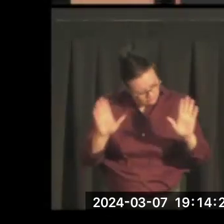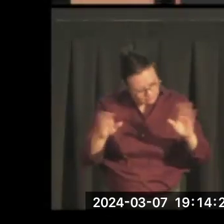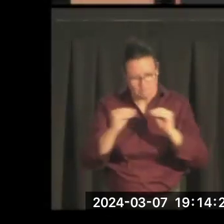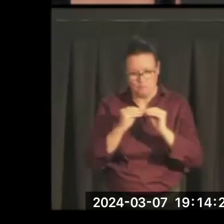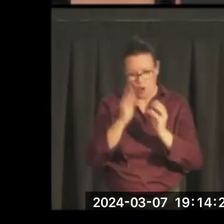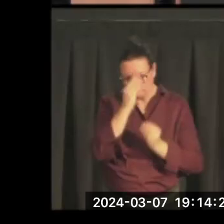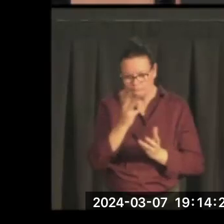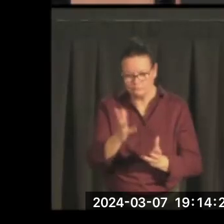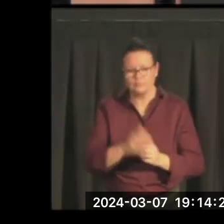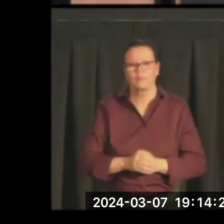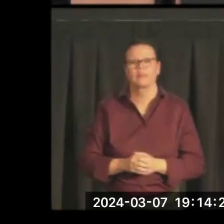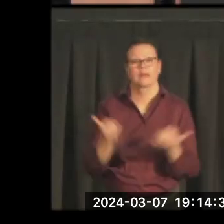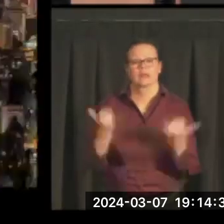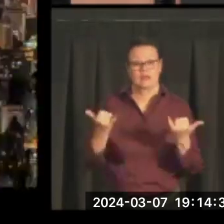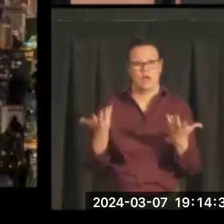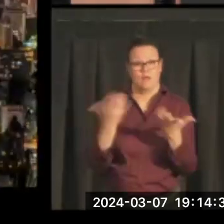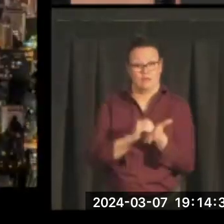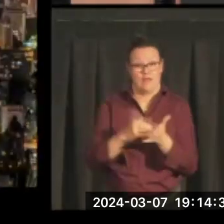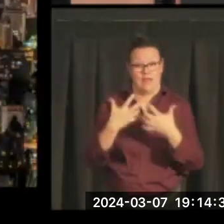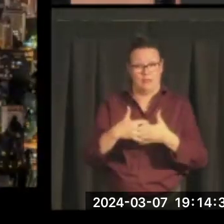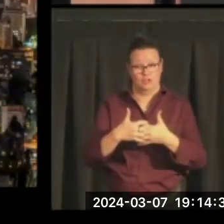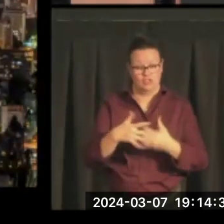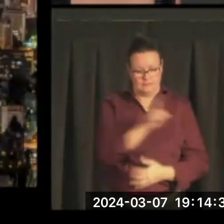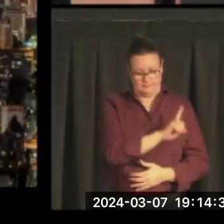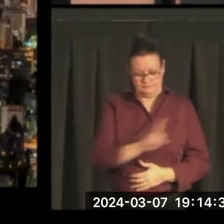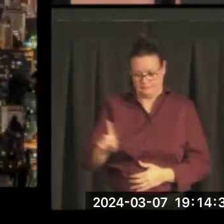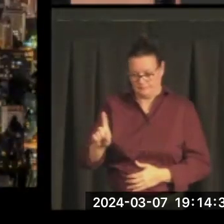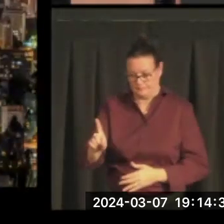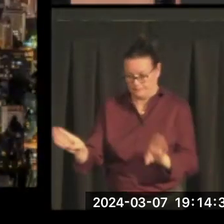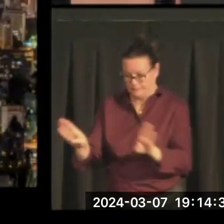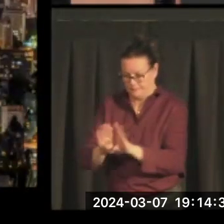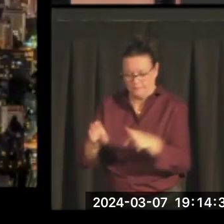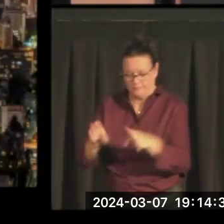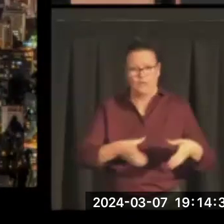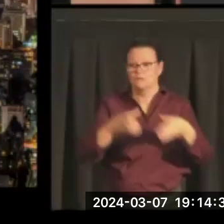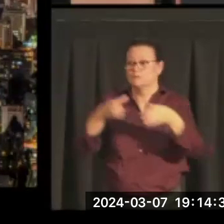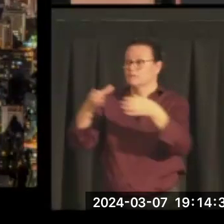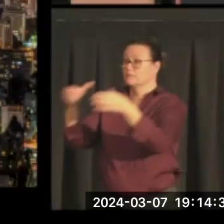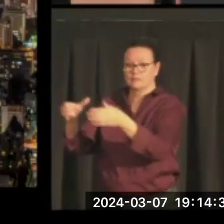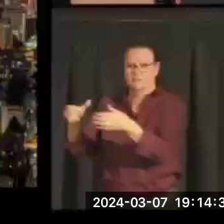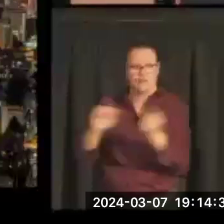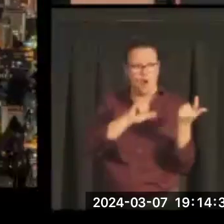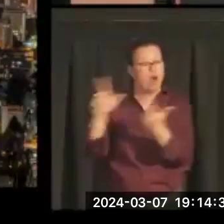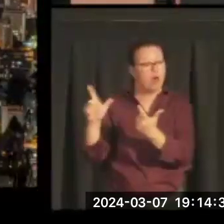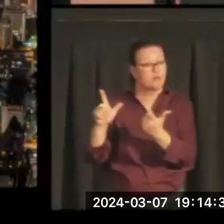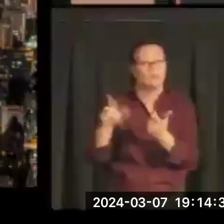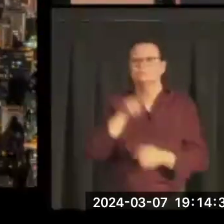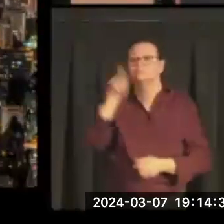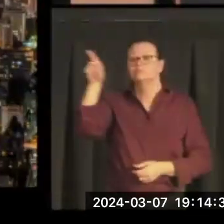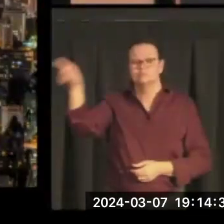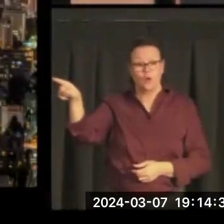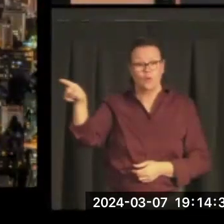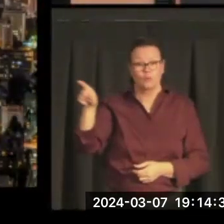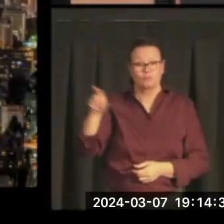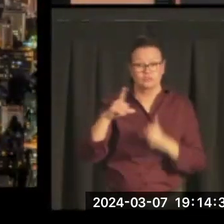to transport us all, and I'd take you to Tokyo. I'd take us to Tokyo. And here, for